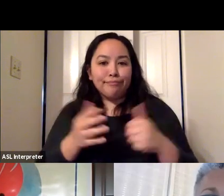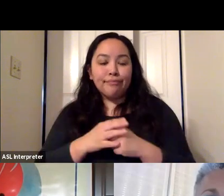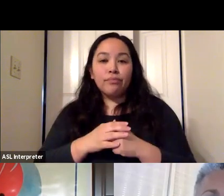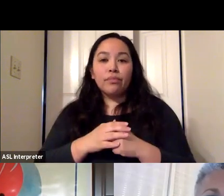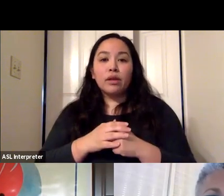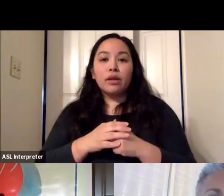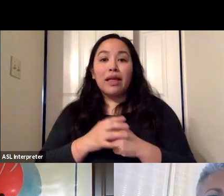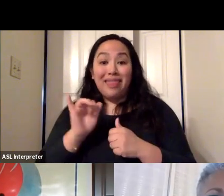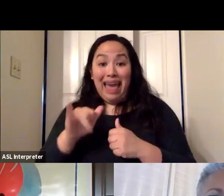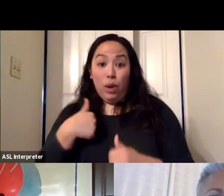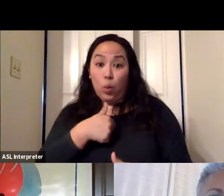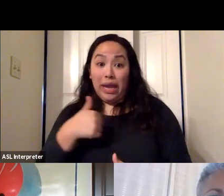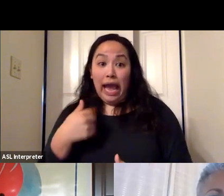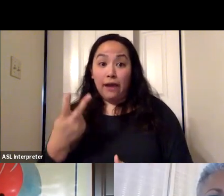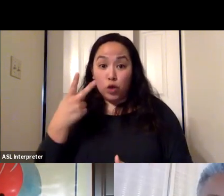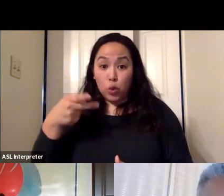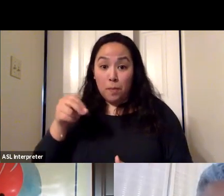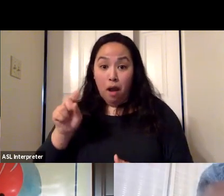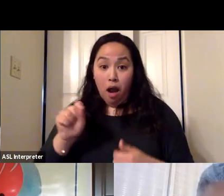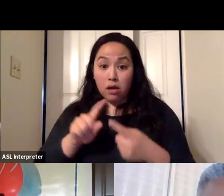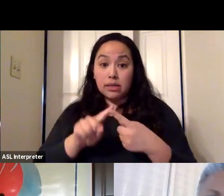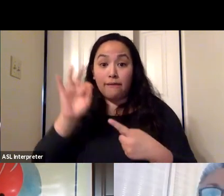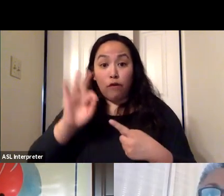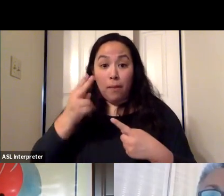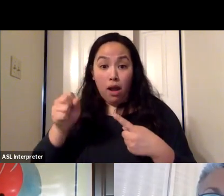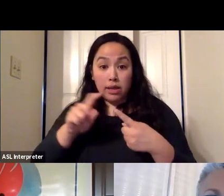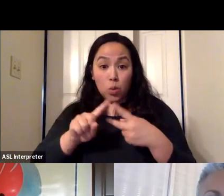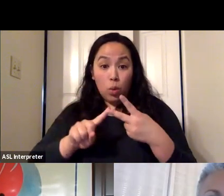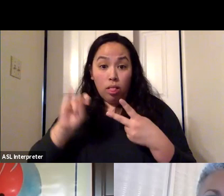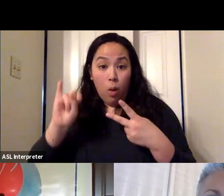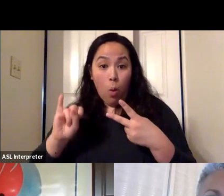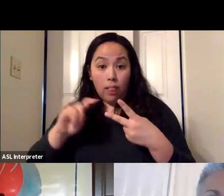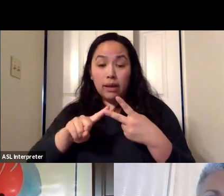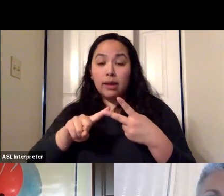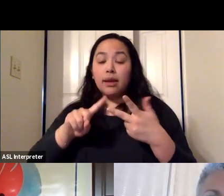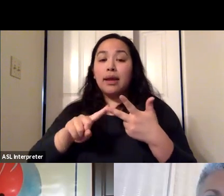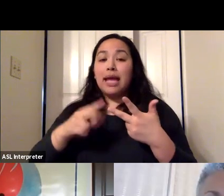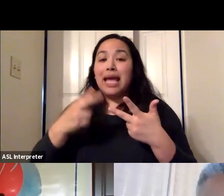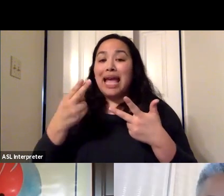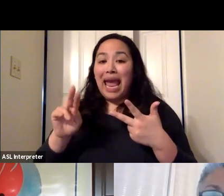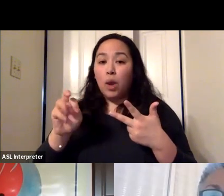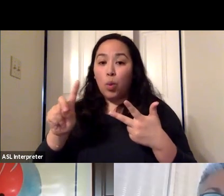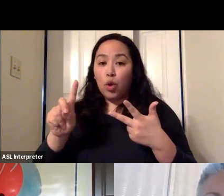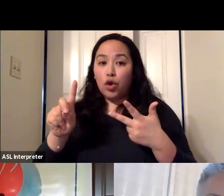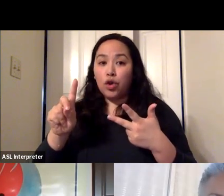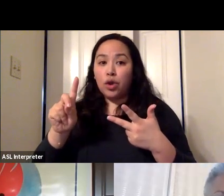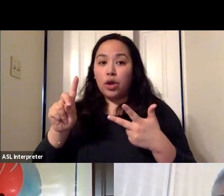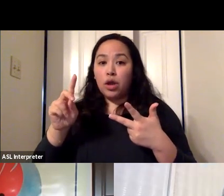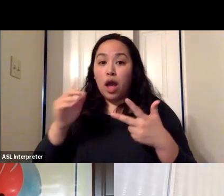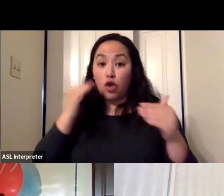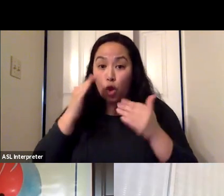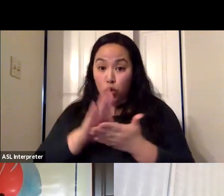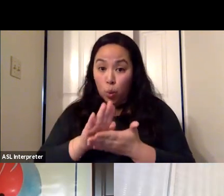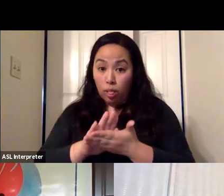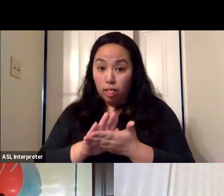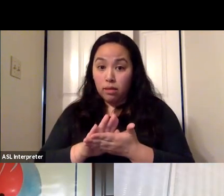which is Fremont High School in Oakland, and then Hayward Adult School for Ashland Cherryland and Hayward